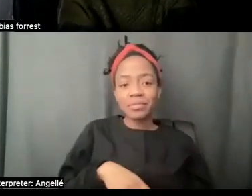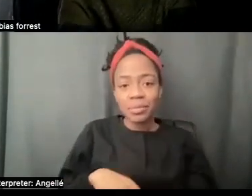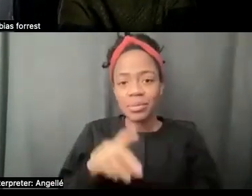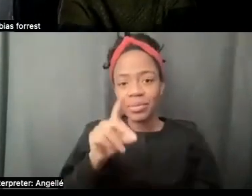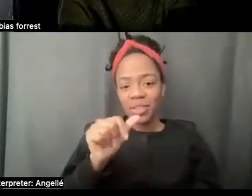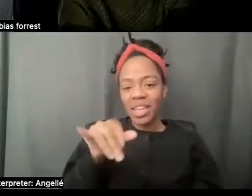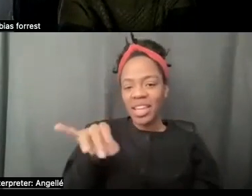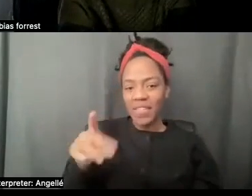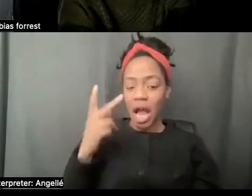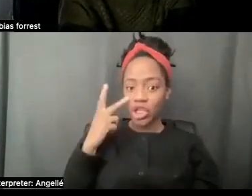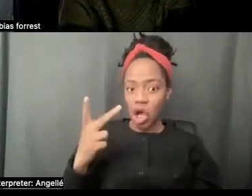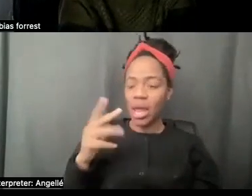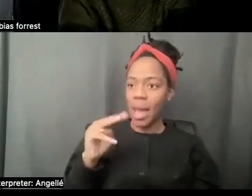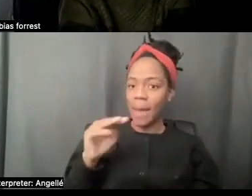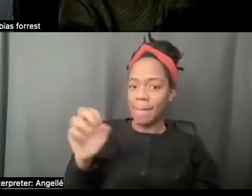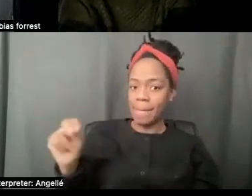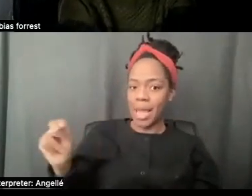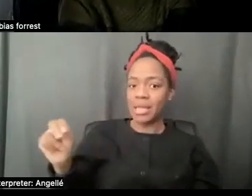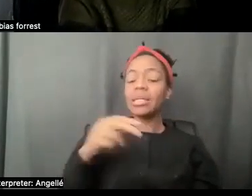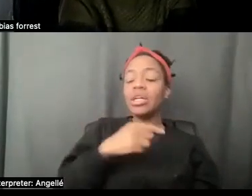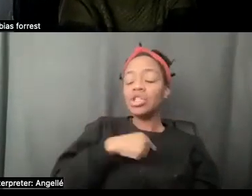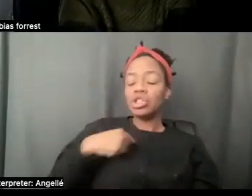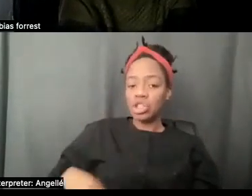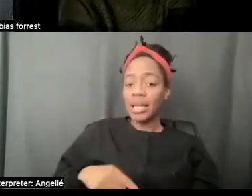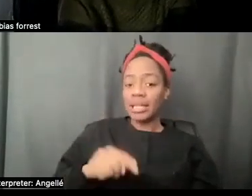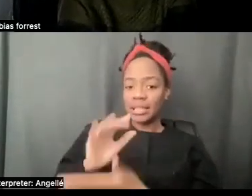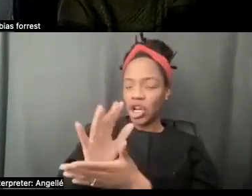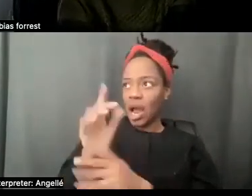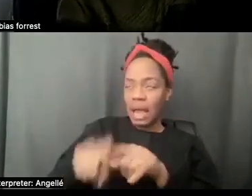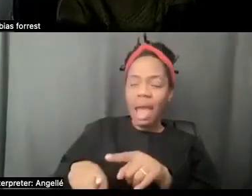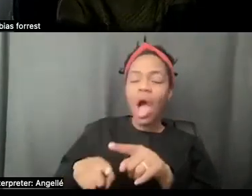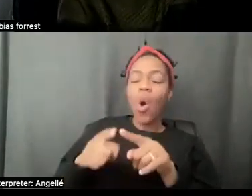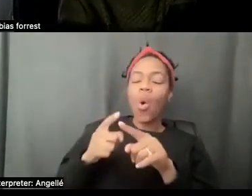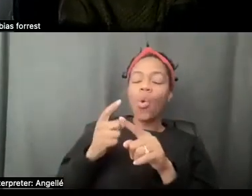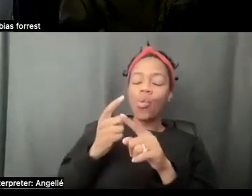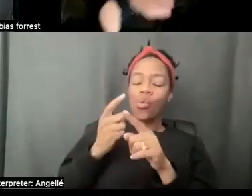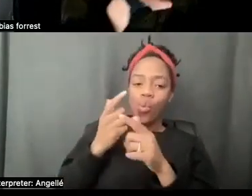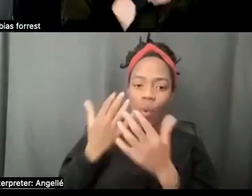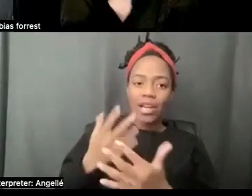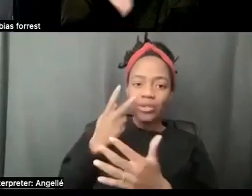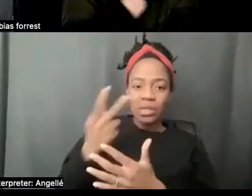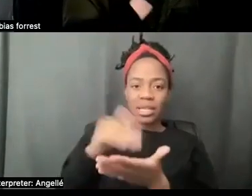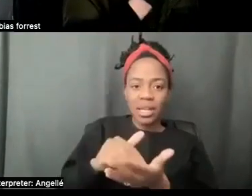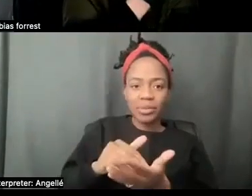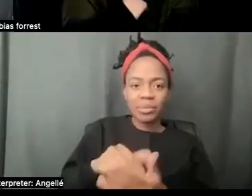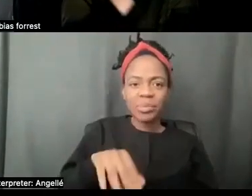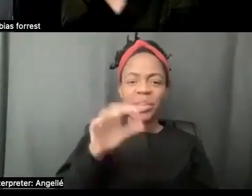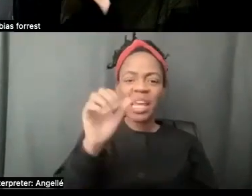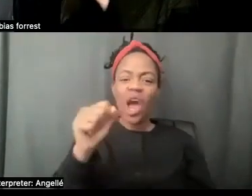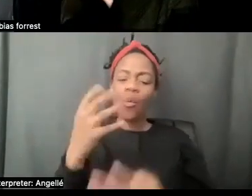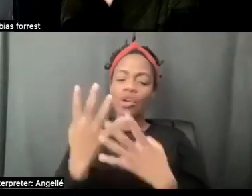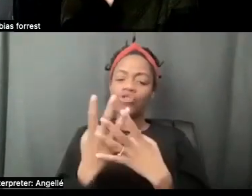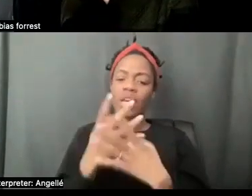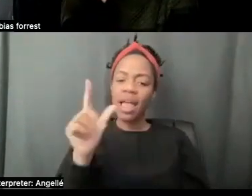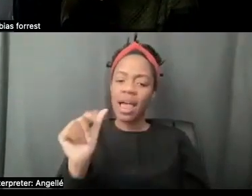Chinese Theater, I, I can't wait to see it again. And also, I mean, for me is when we screened in LA, there were like